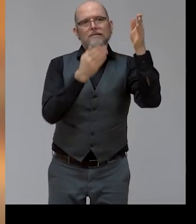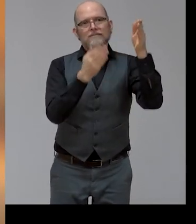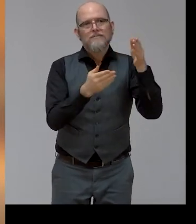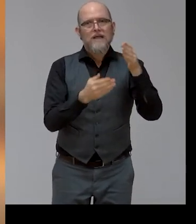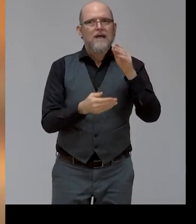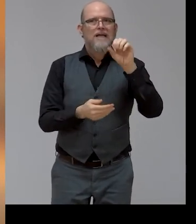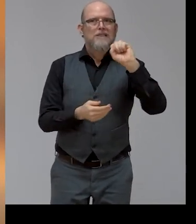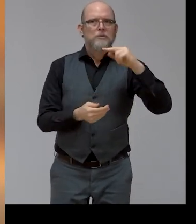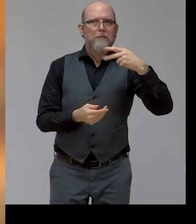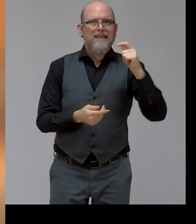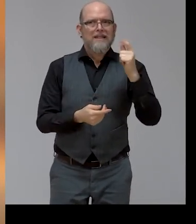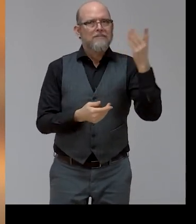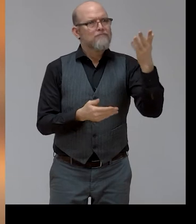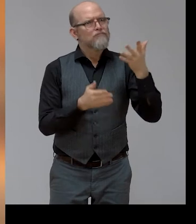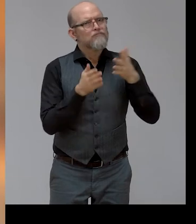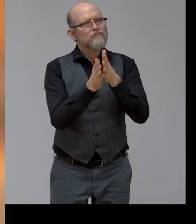Commissioner Schmidt, we're all yours.